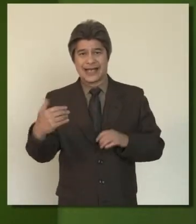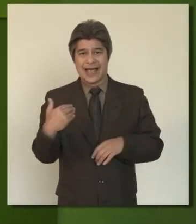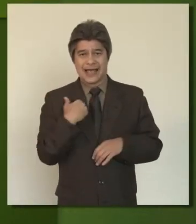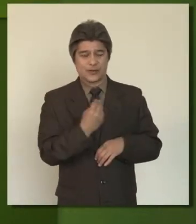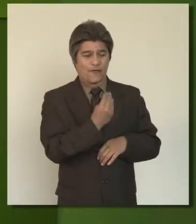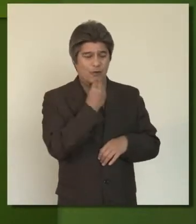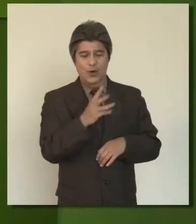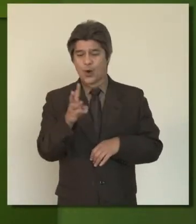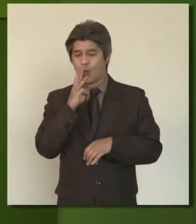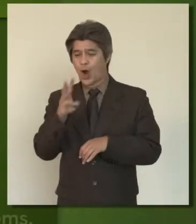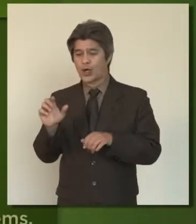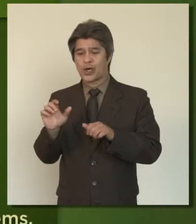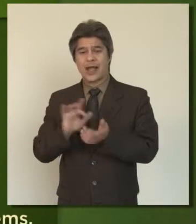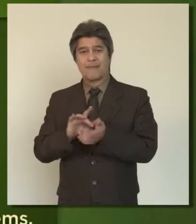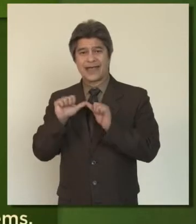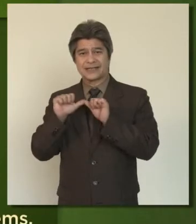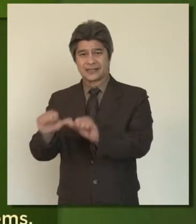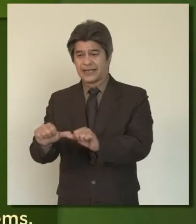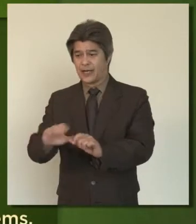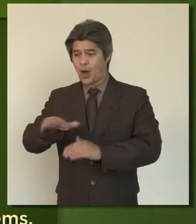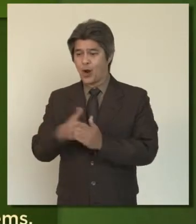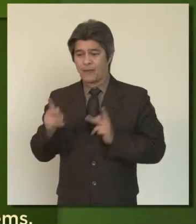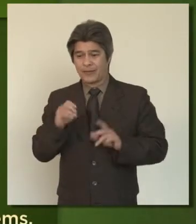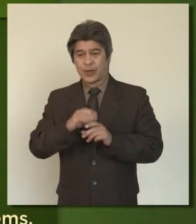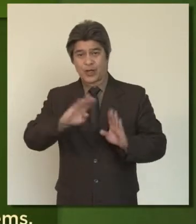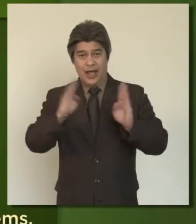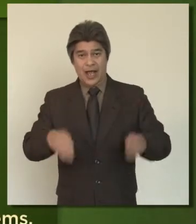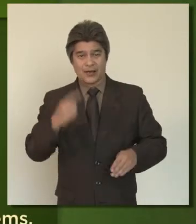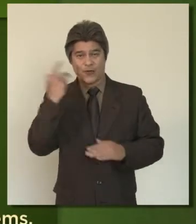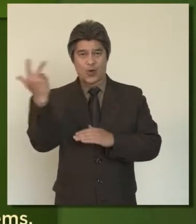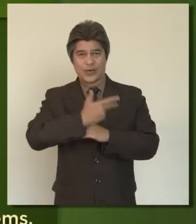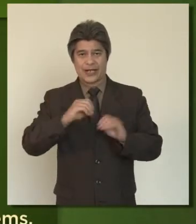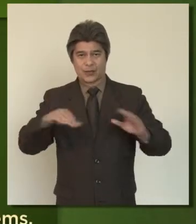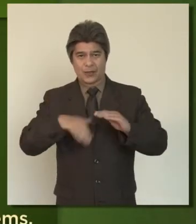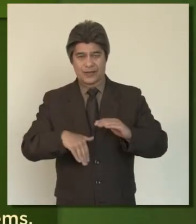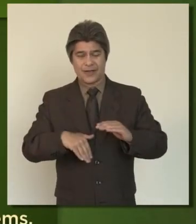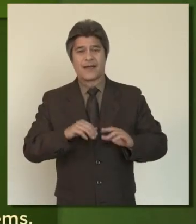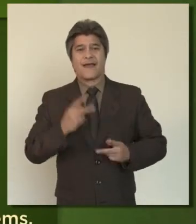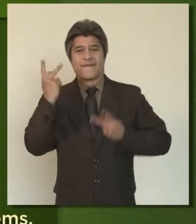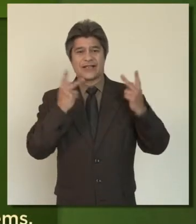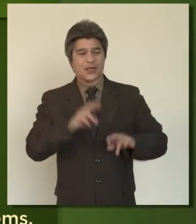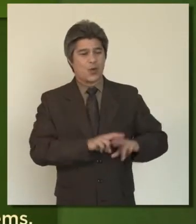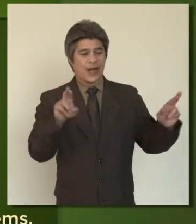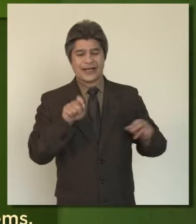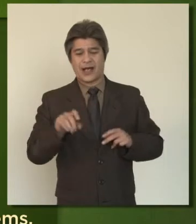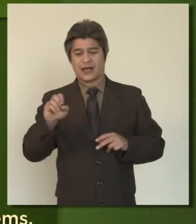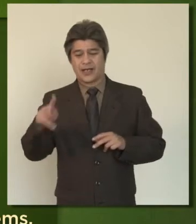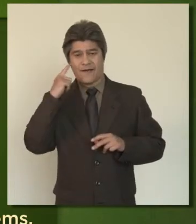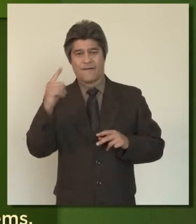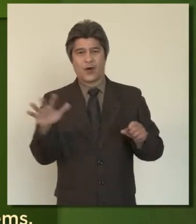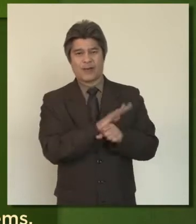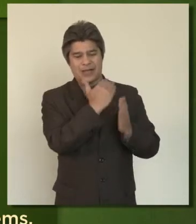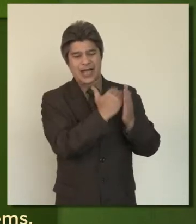includes water, food and medicine to sustain all members of your household for at least three days. Visit ready.gov for a